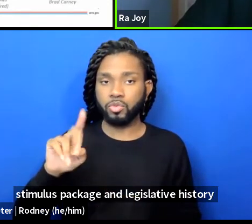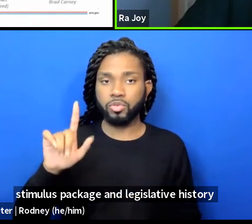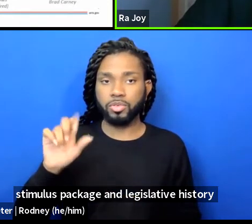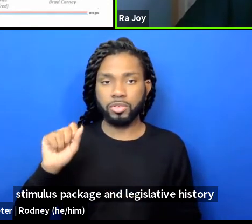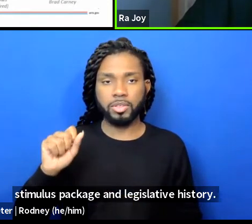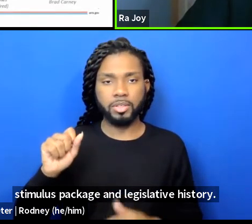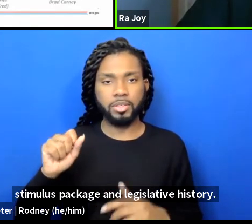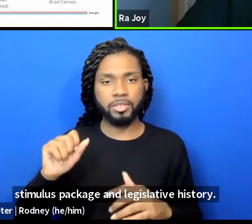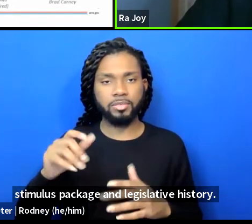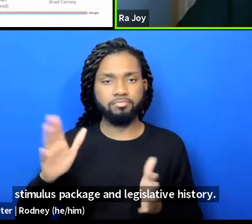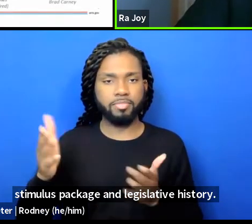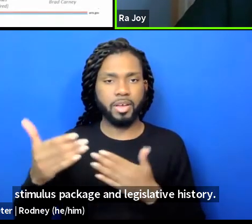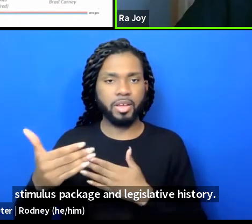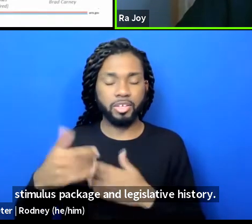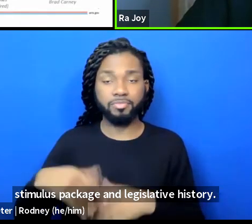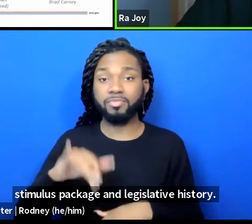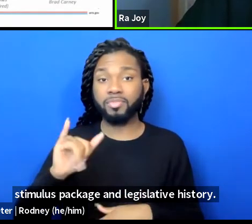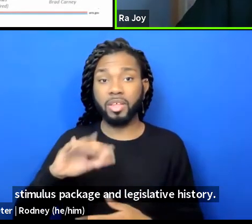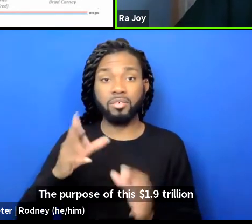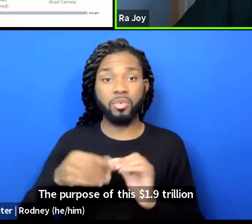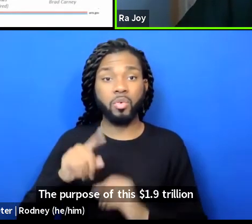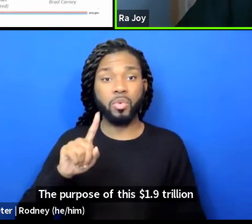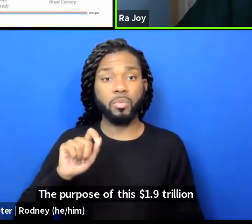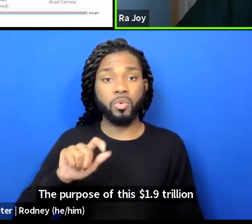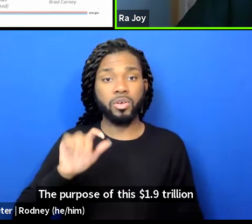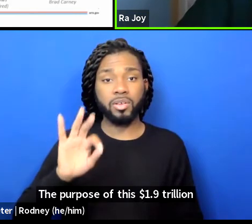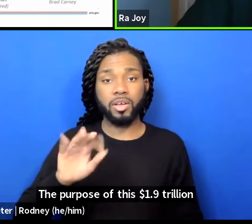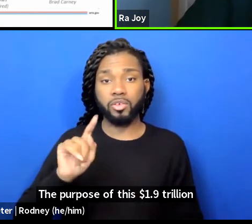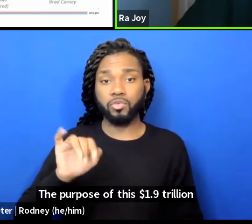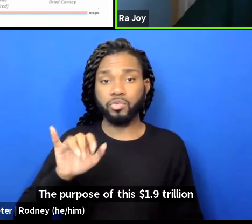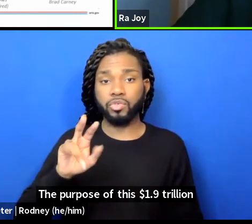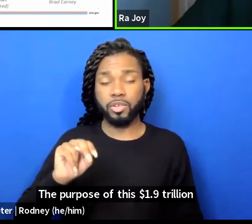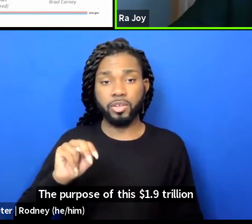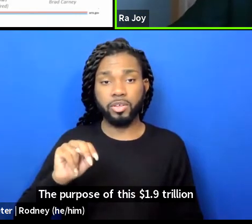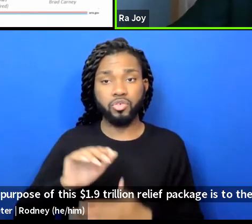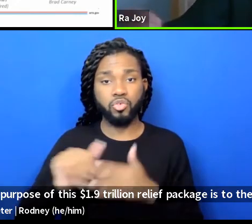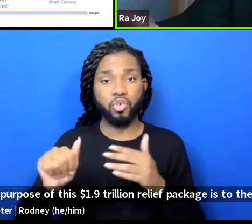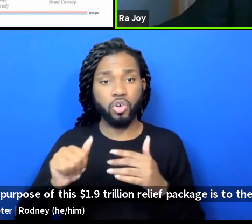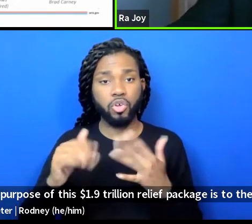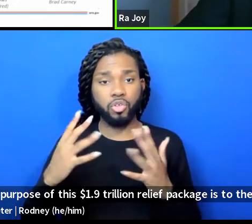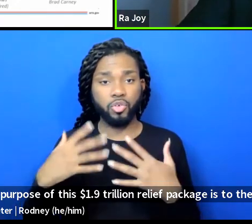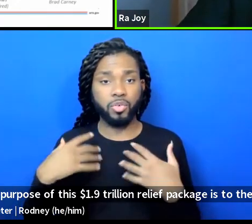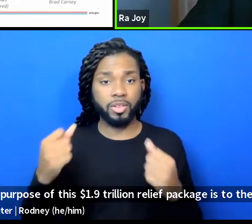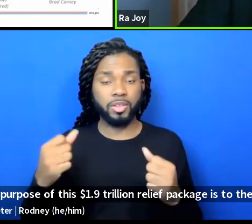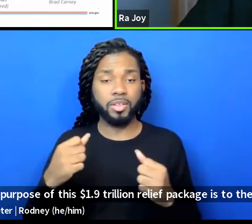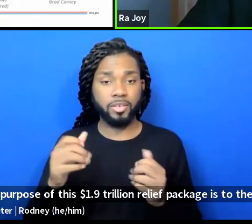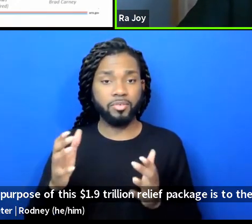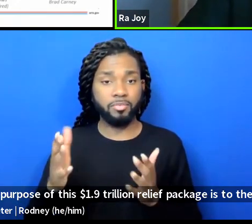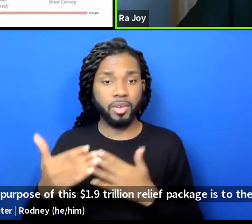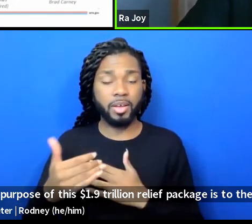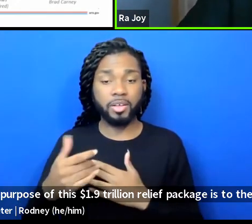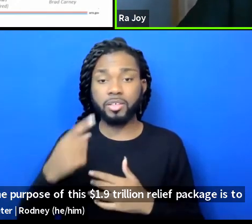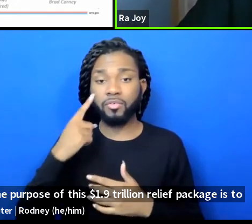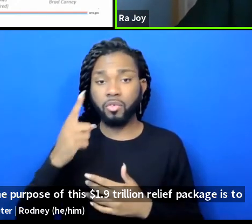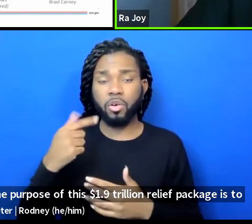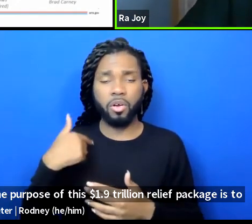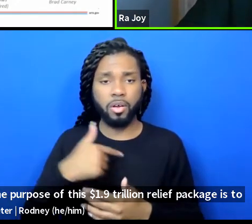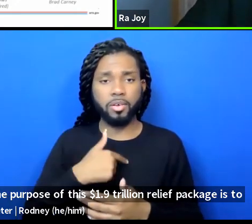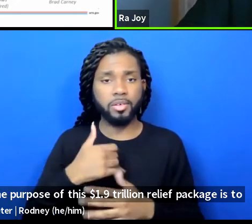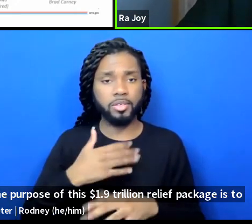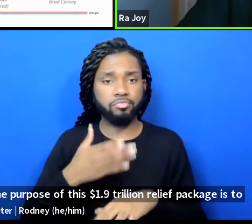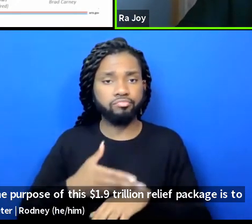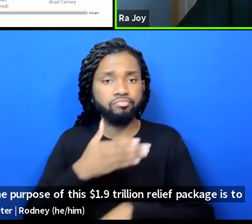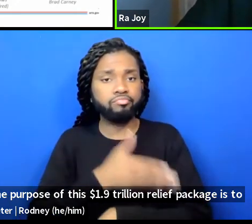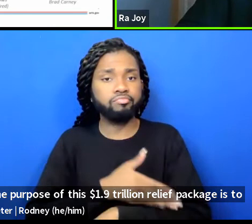purpose of this $1.9 trillion relief package is to defeat the pandemic, is to restore the